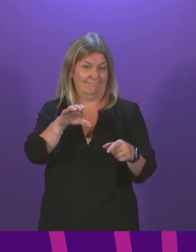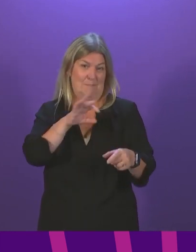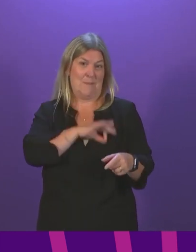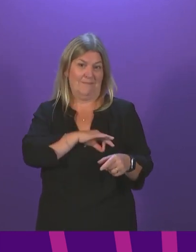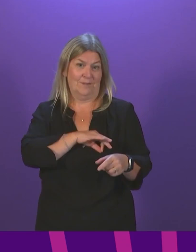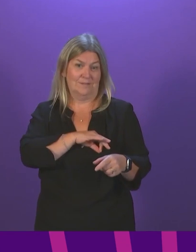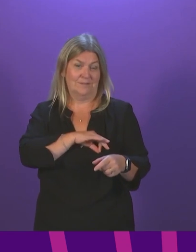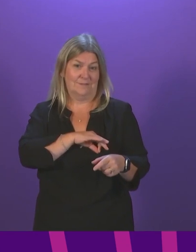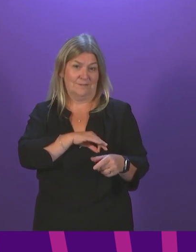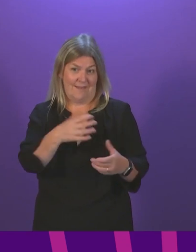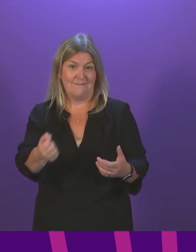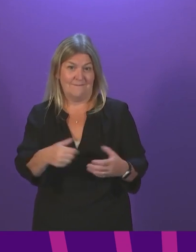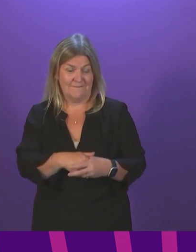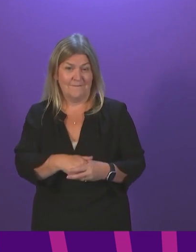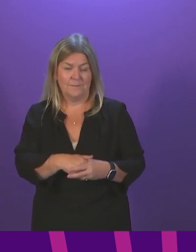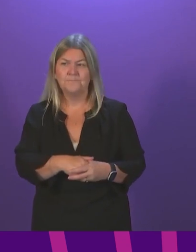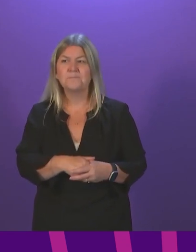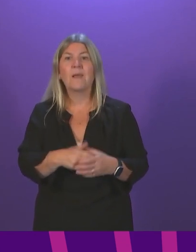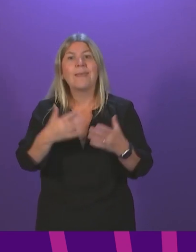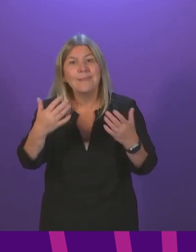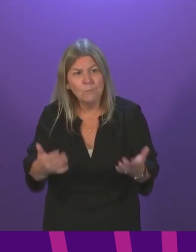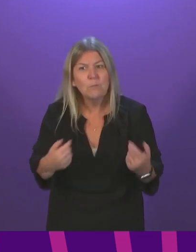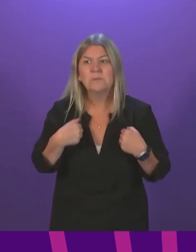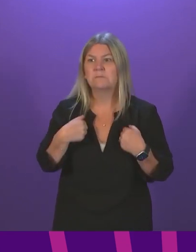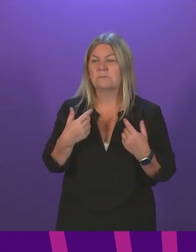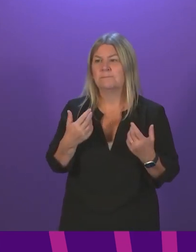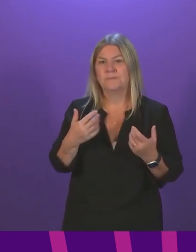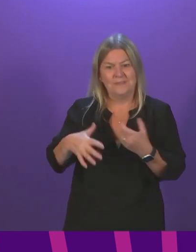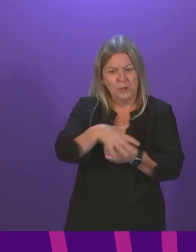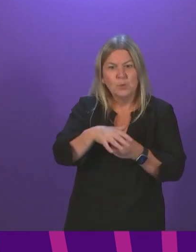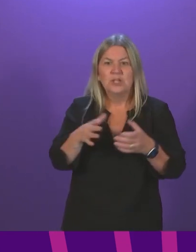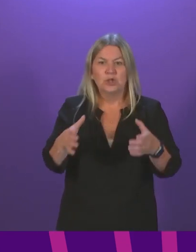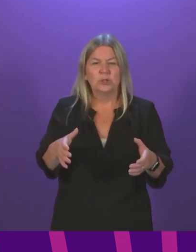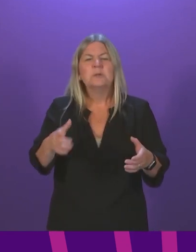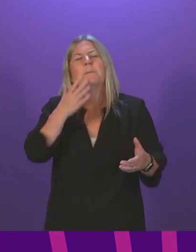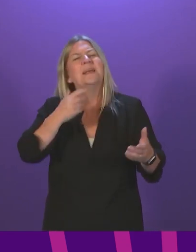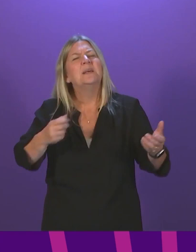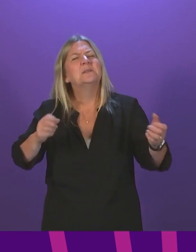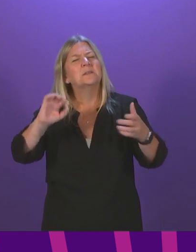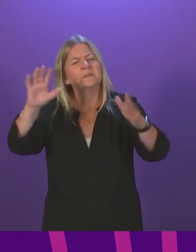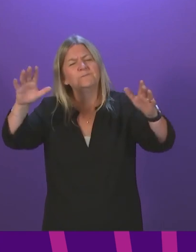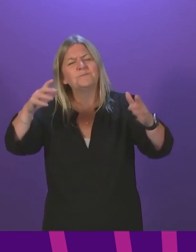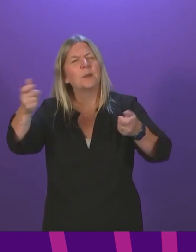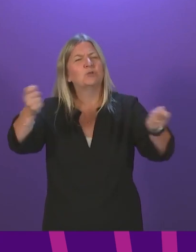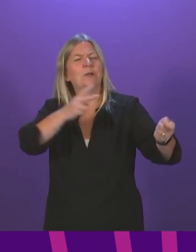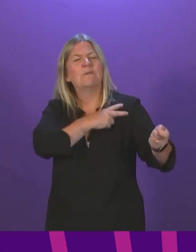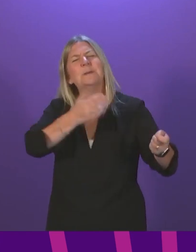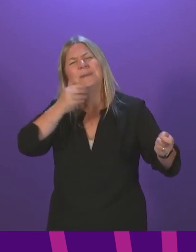And I think when we're facing a situation right now where cases have been high, where we are desperately